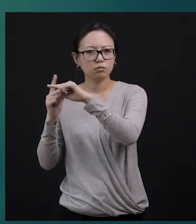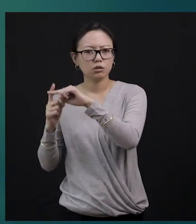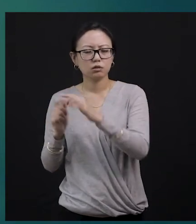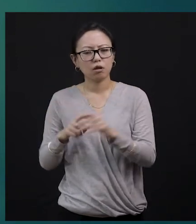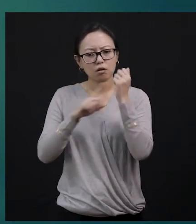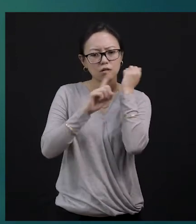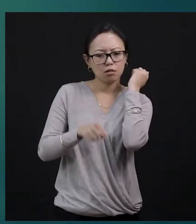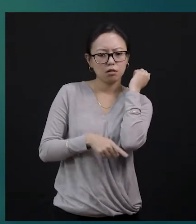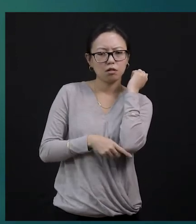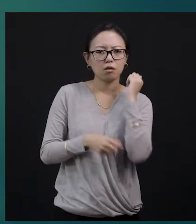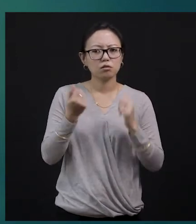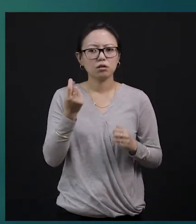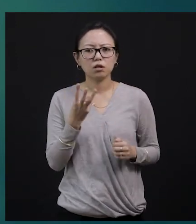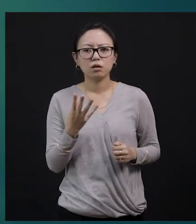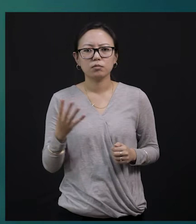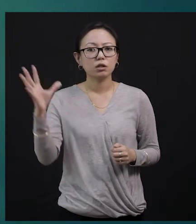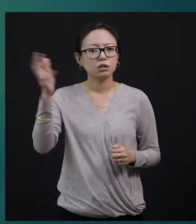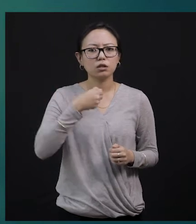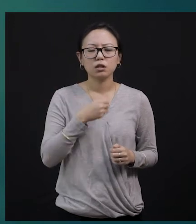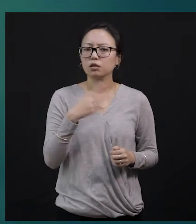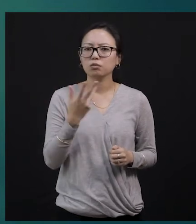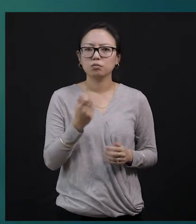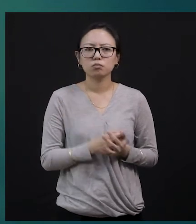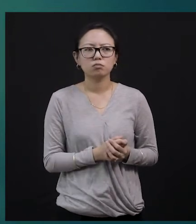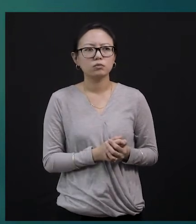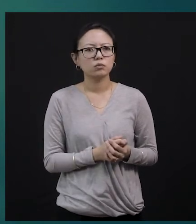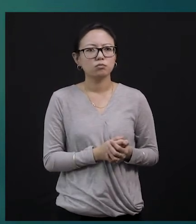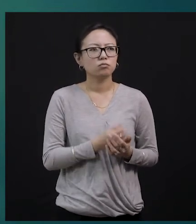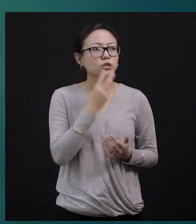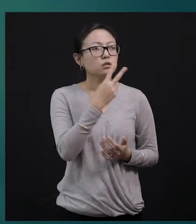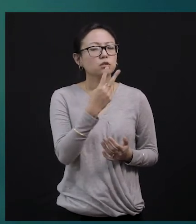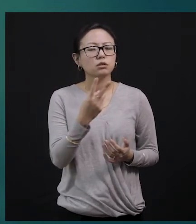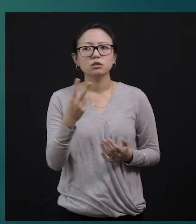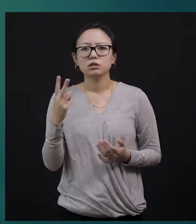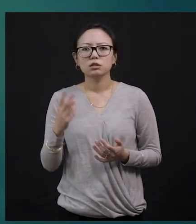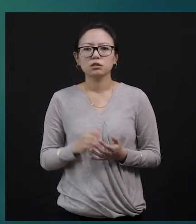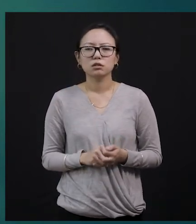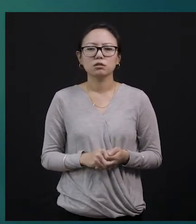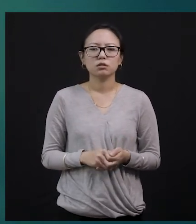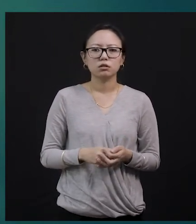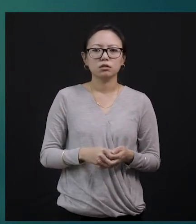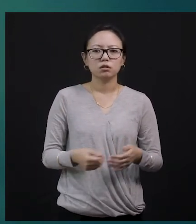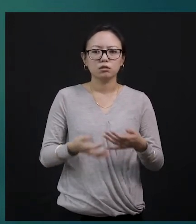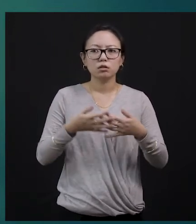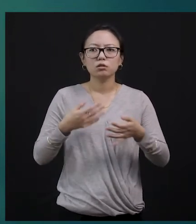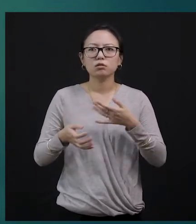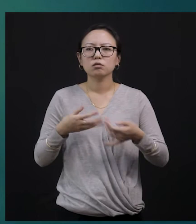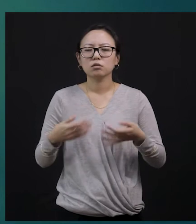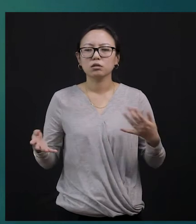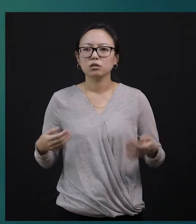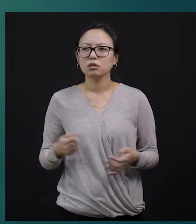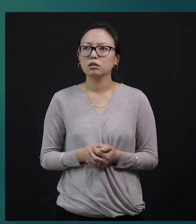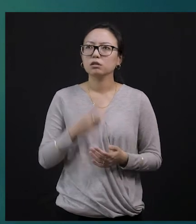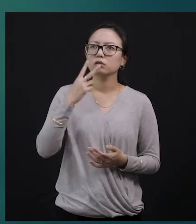get that you have to take that and go and find for the article, for the object, which has the number on it, okay? So, the boy saw that an old